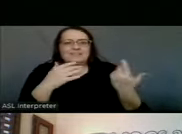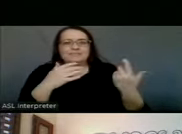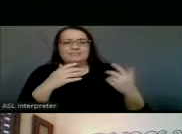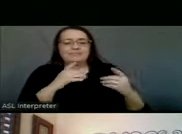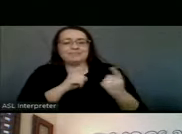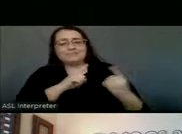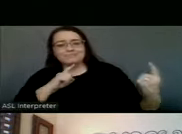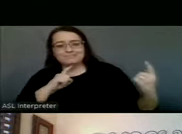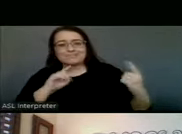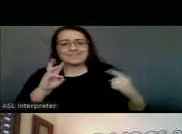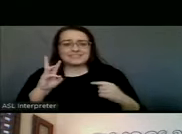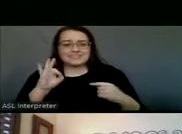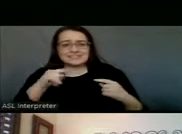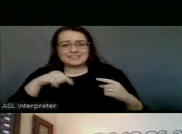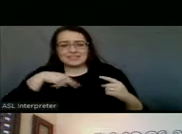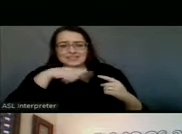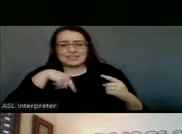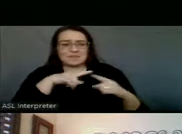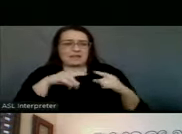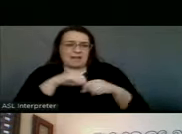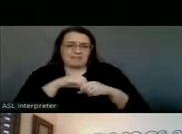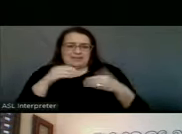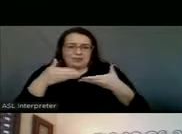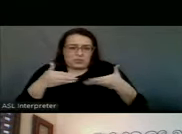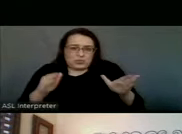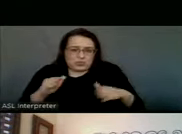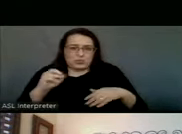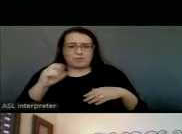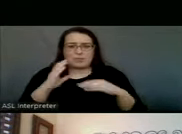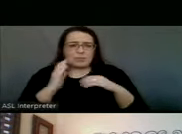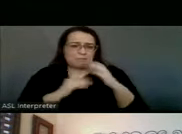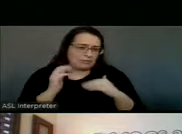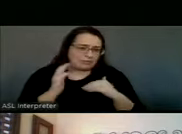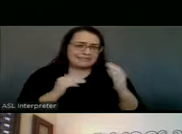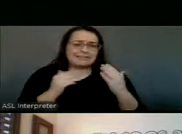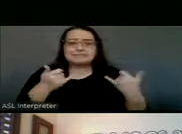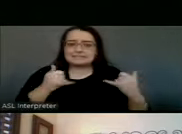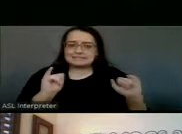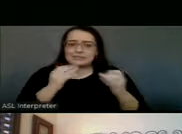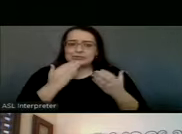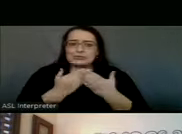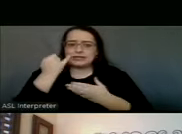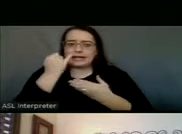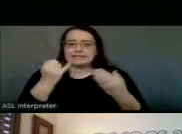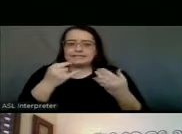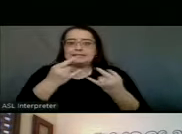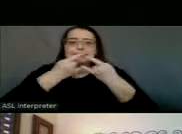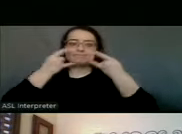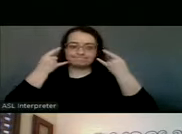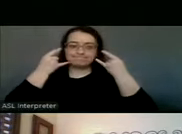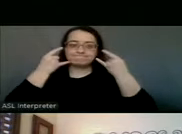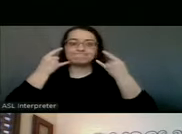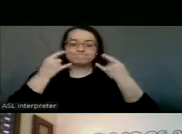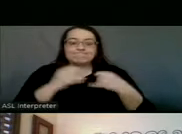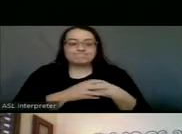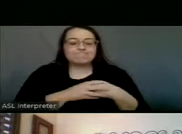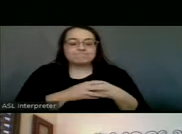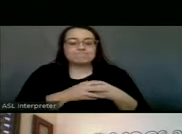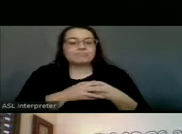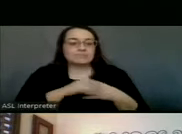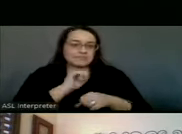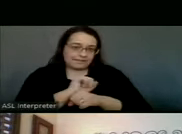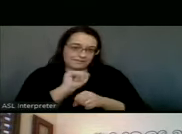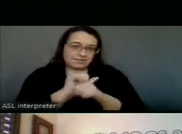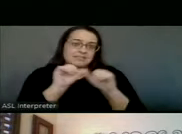six feet, but you're in a closed space, like a room, it's a good idea to still have your mask on. So, definitely want to wear